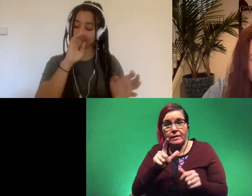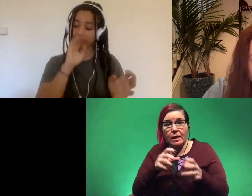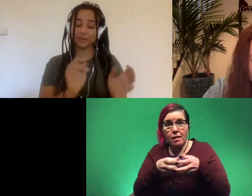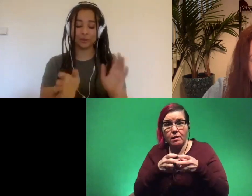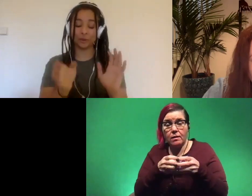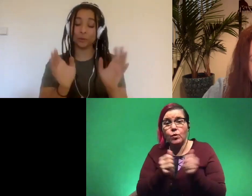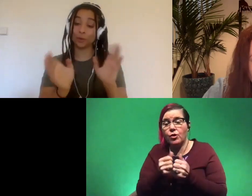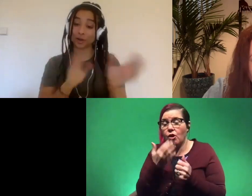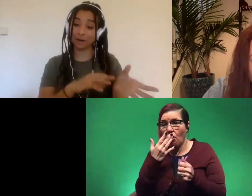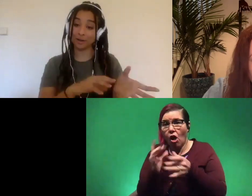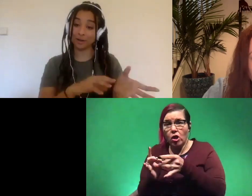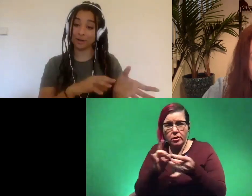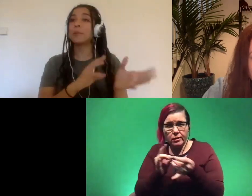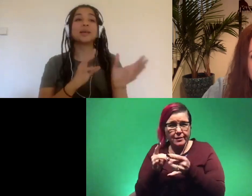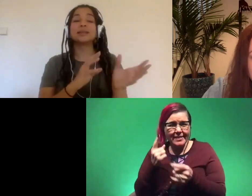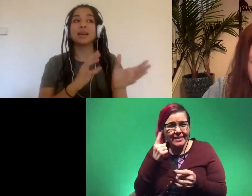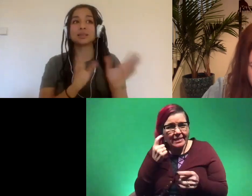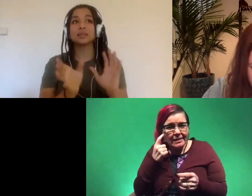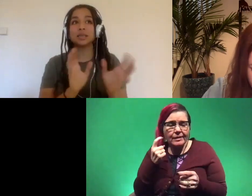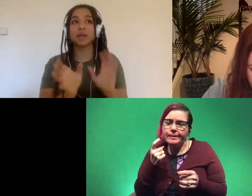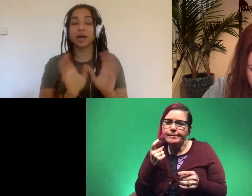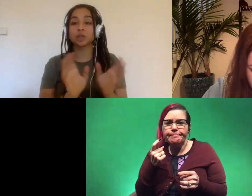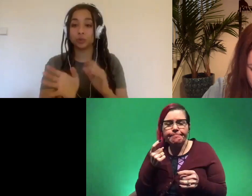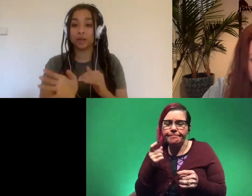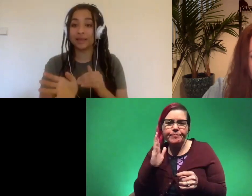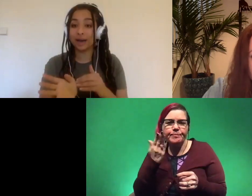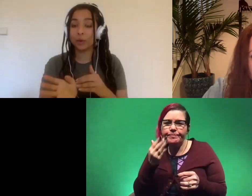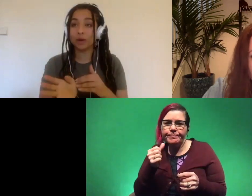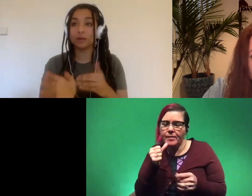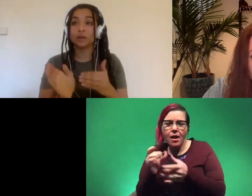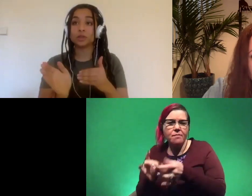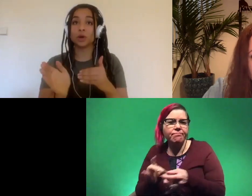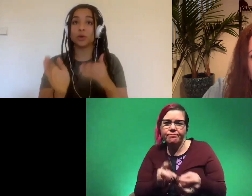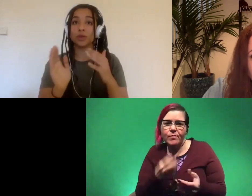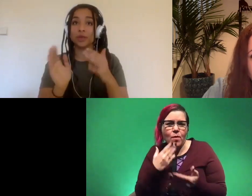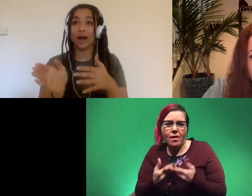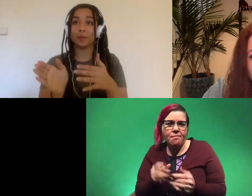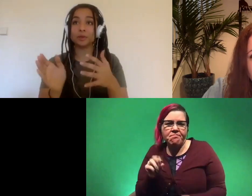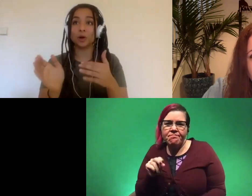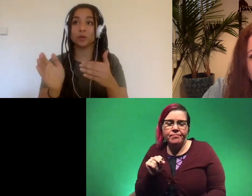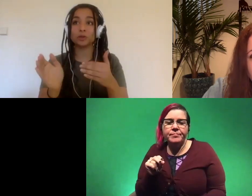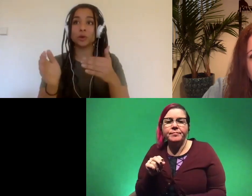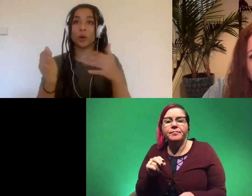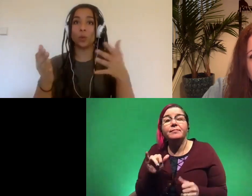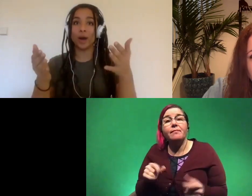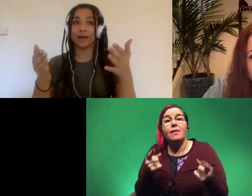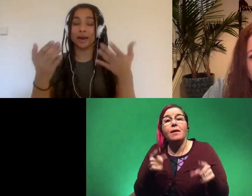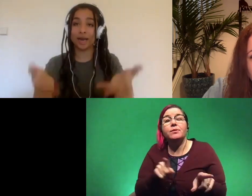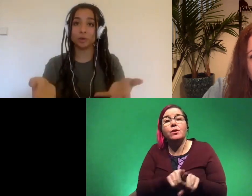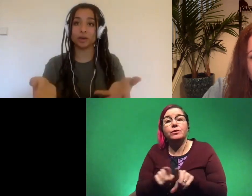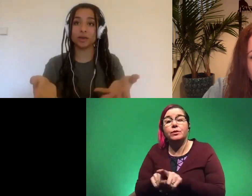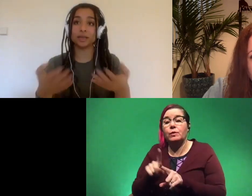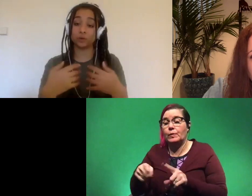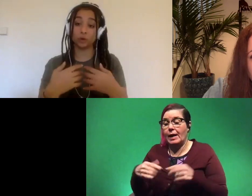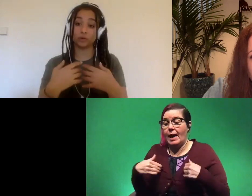excuse me with the color but that doesn't seem to actually relate that well so that happens also when an